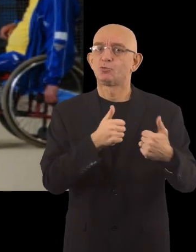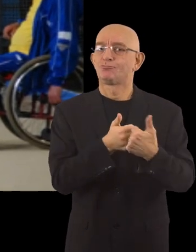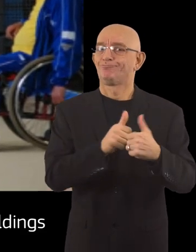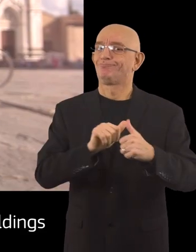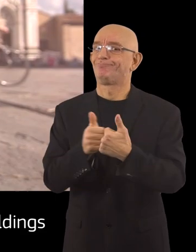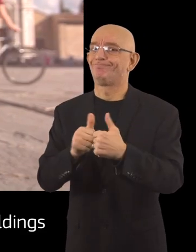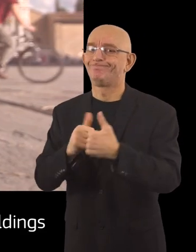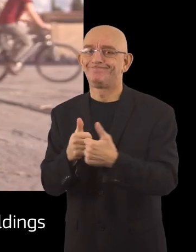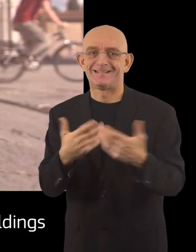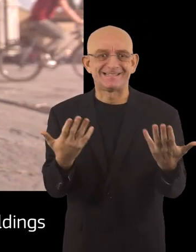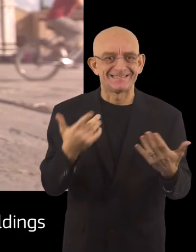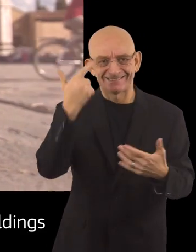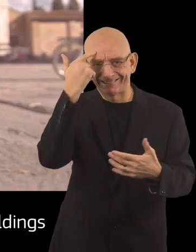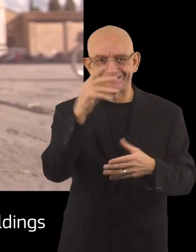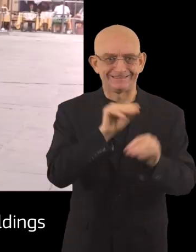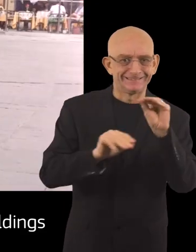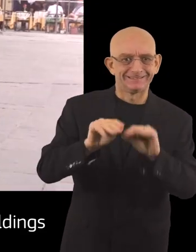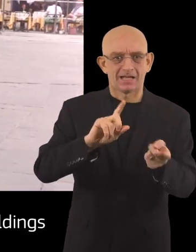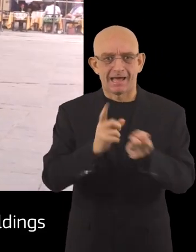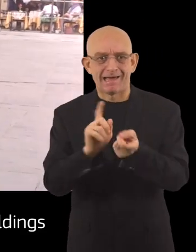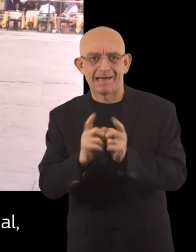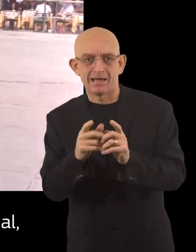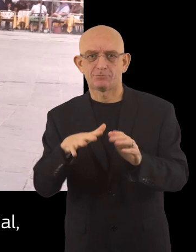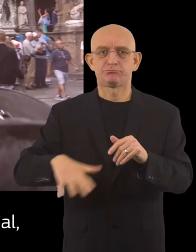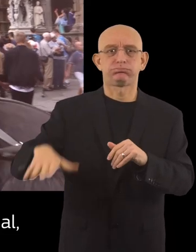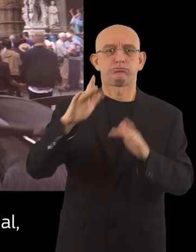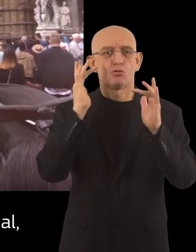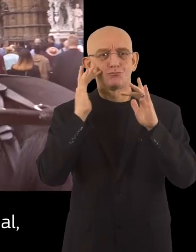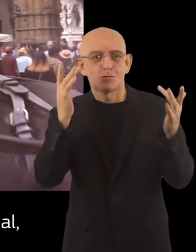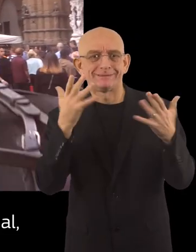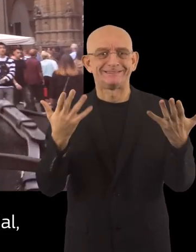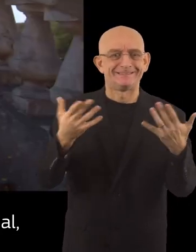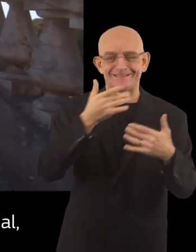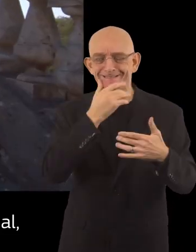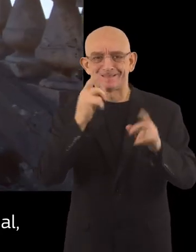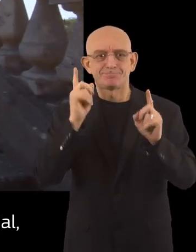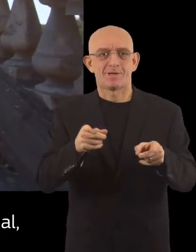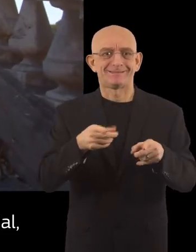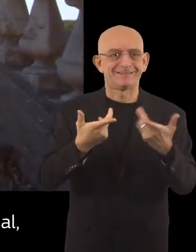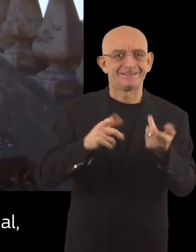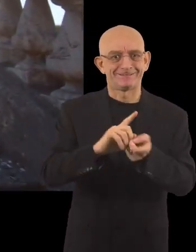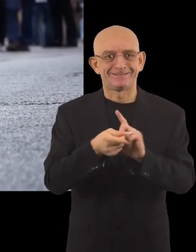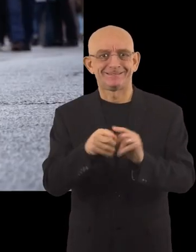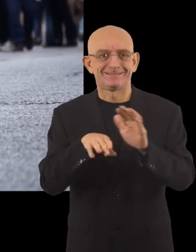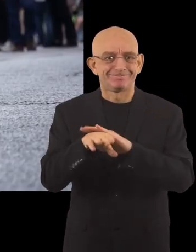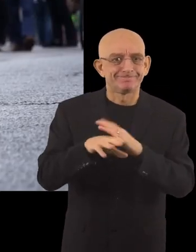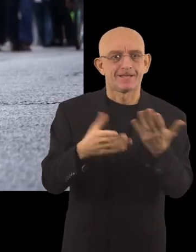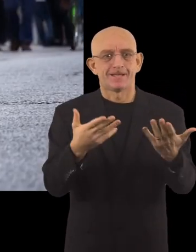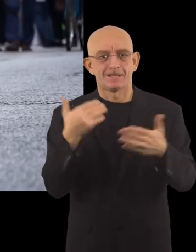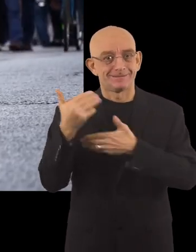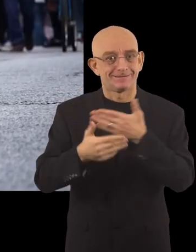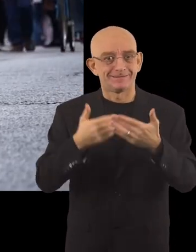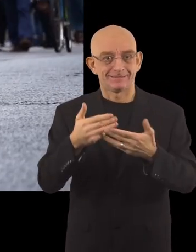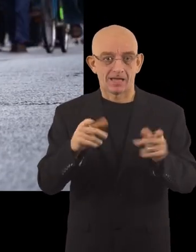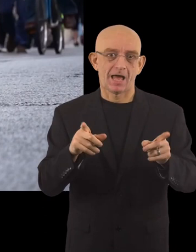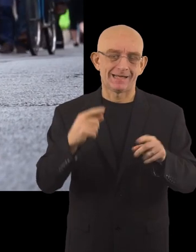The massive presence of cultural heritage buildings makes accessibility interventions essential, but they are also tough